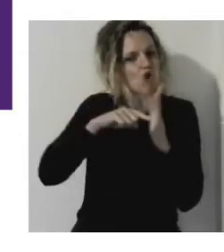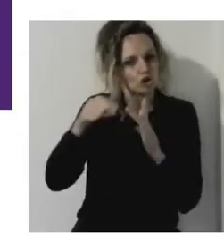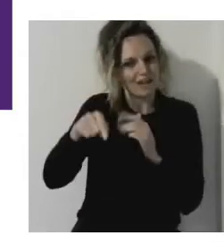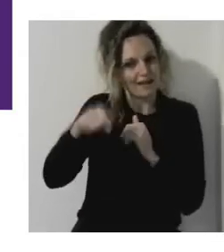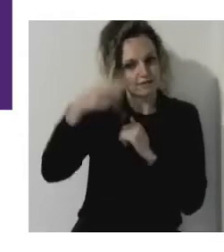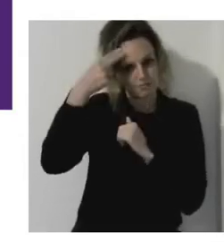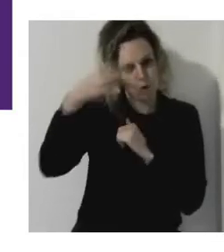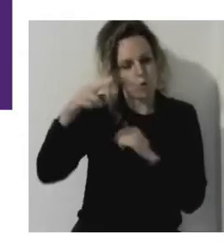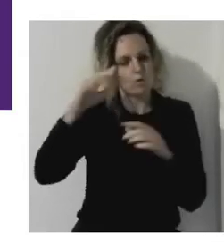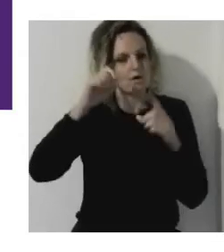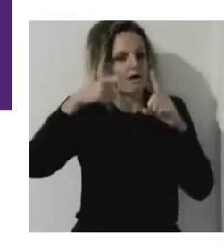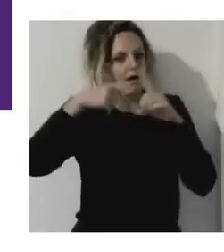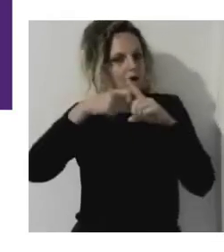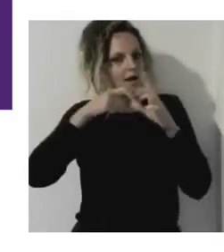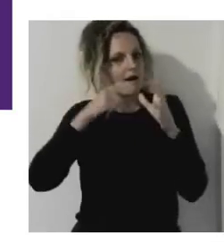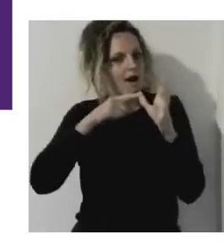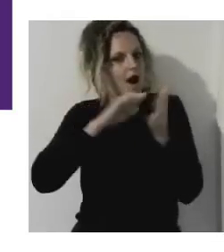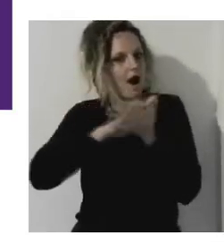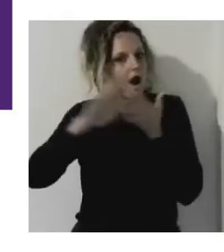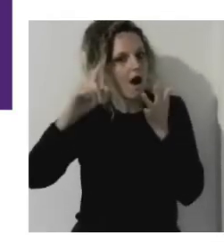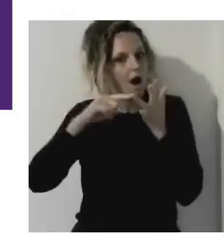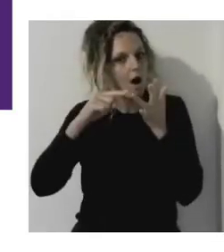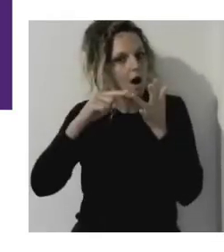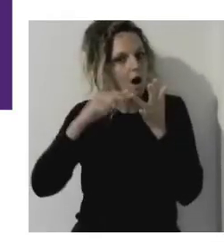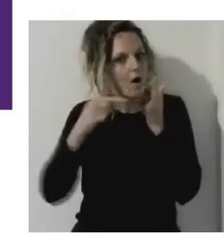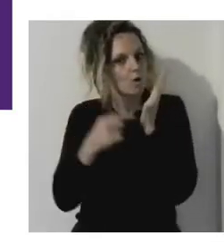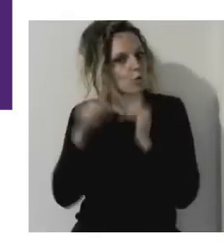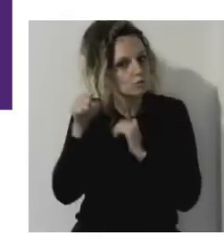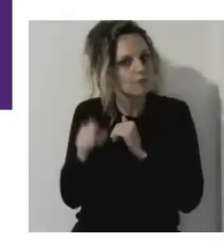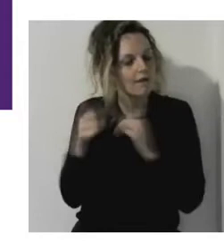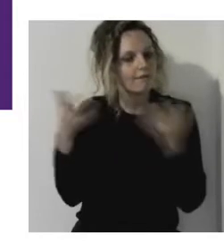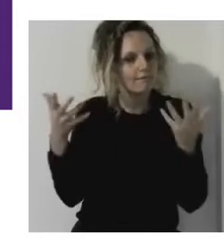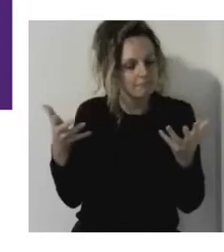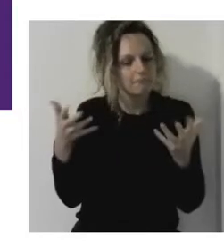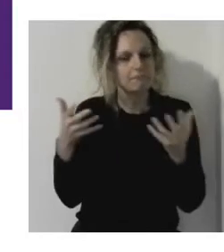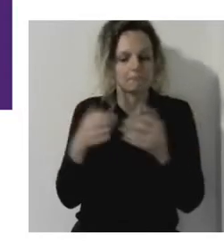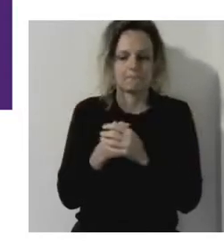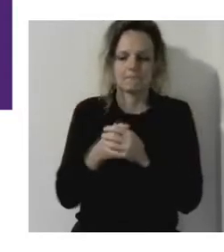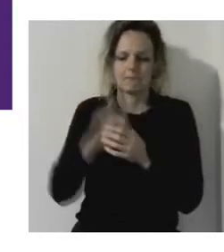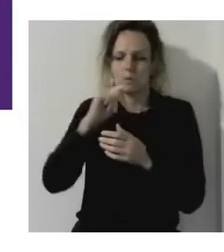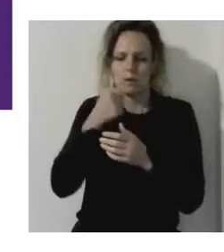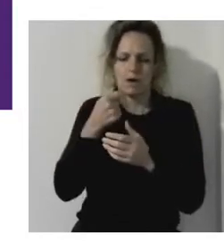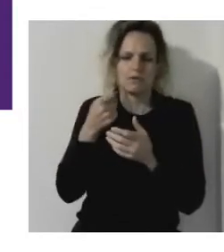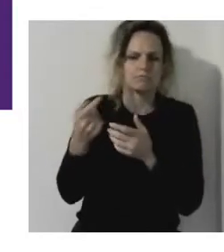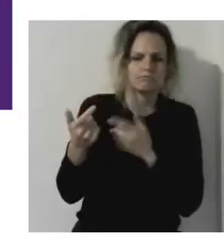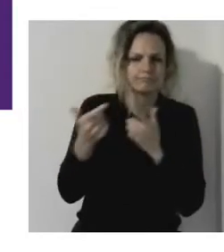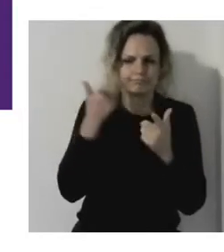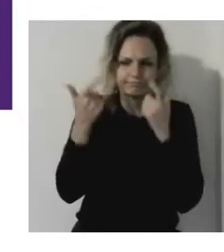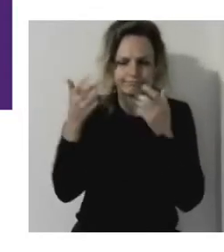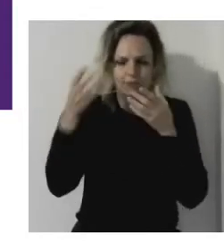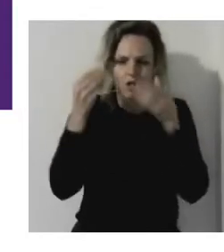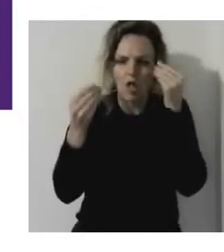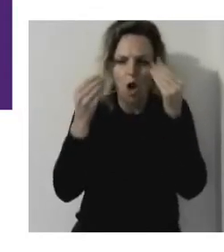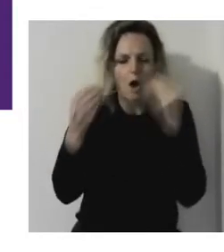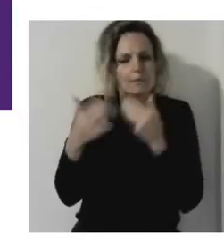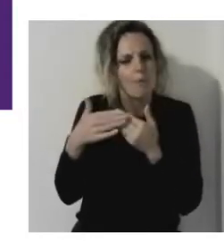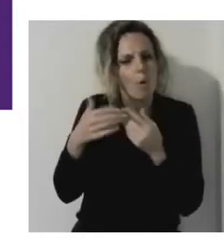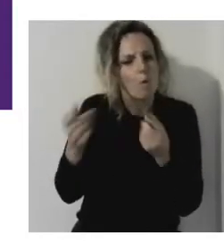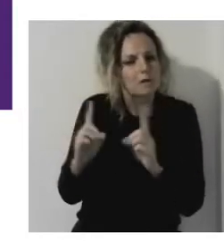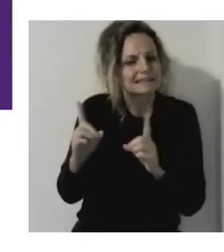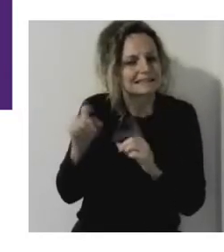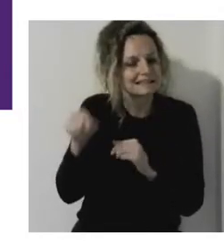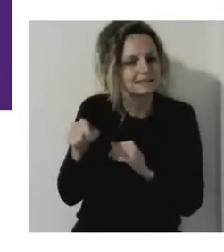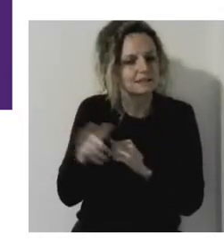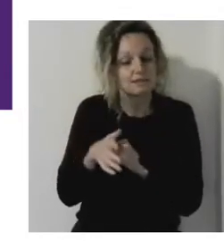is, you know, we'll get a little bit into into what that is. But I wondered if you might just say a couple of